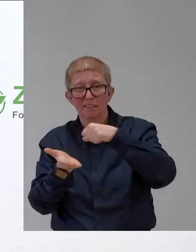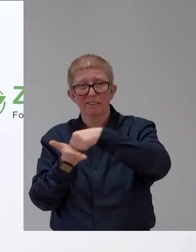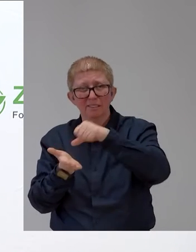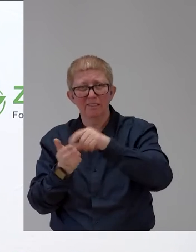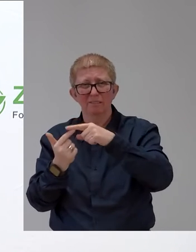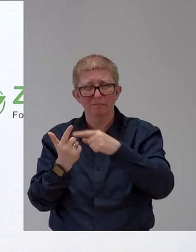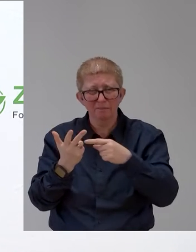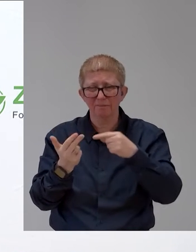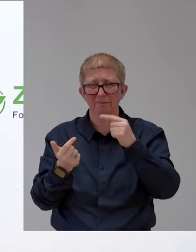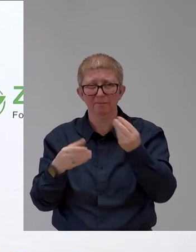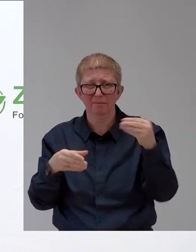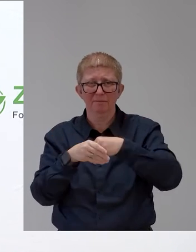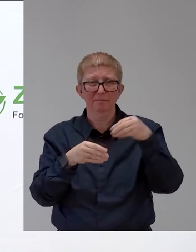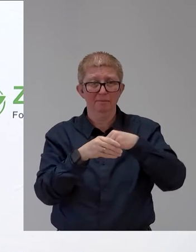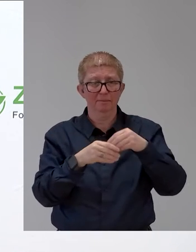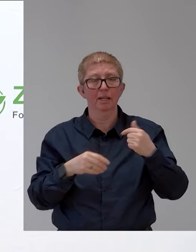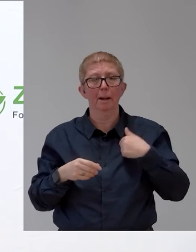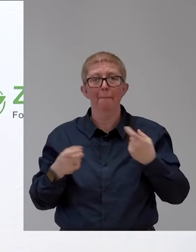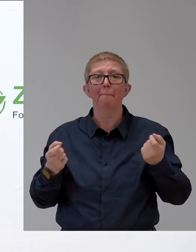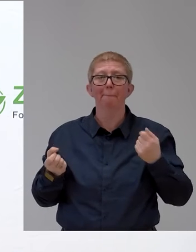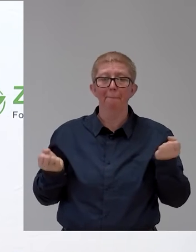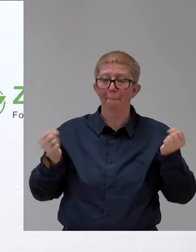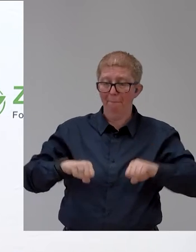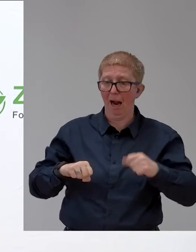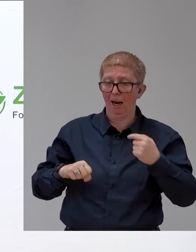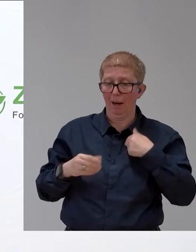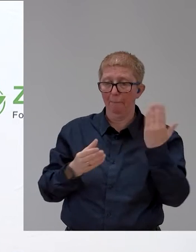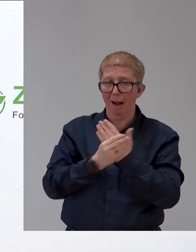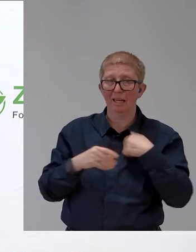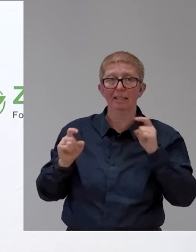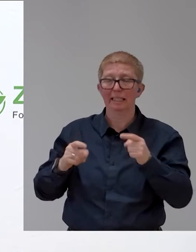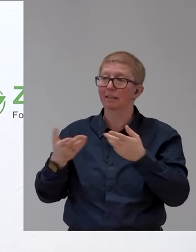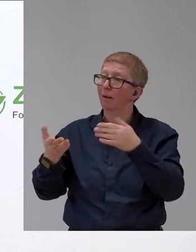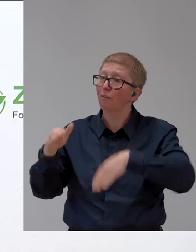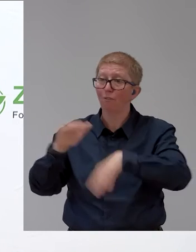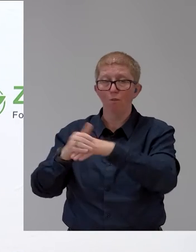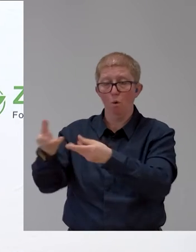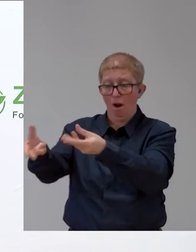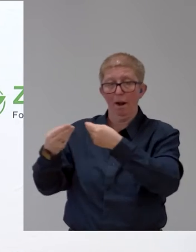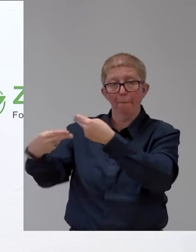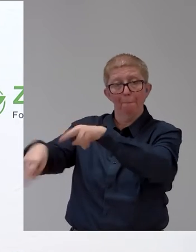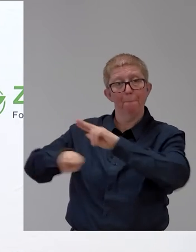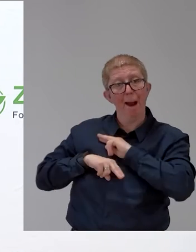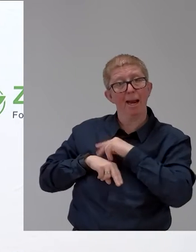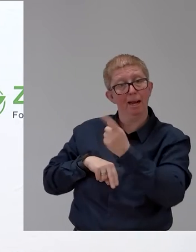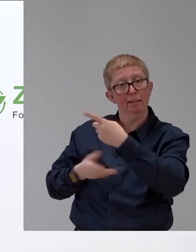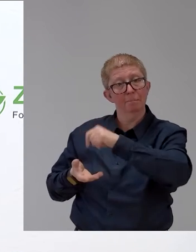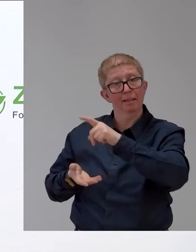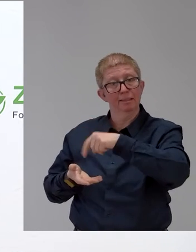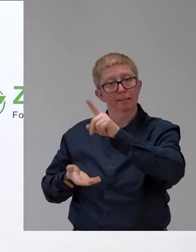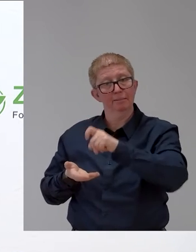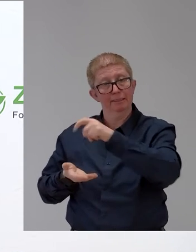as planned, but we lend him or her the capital with very attractive conditions.